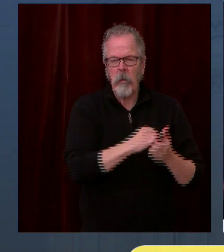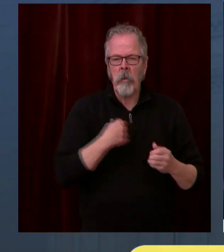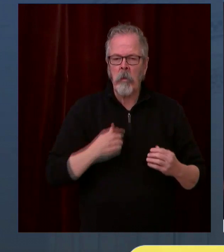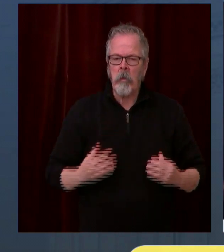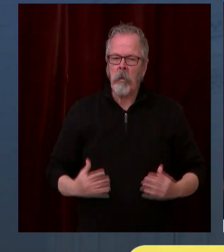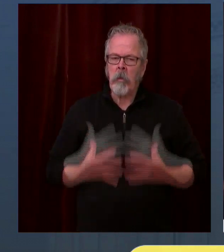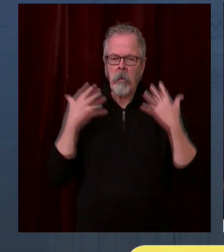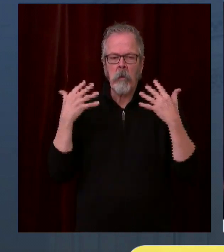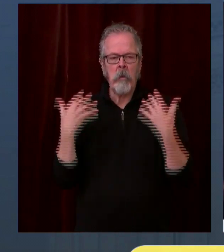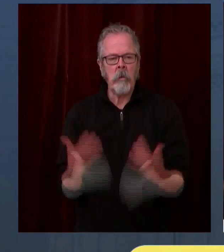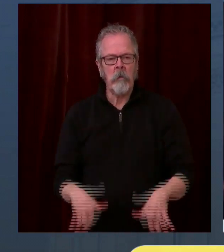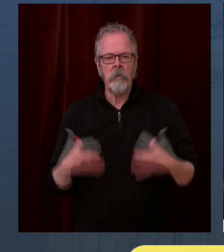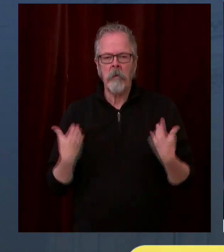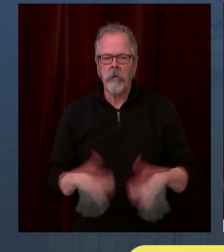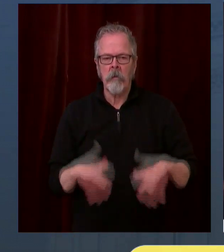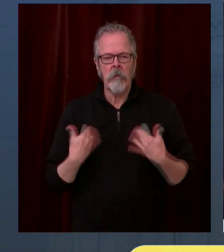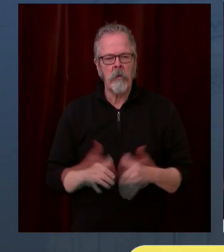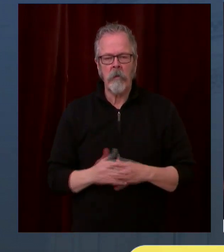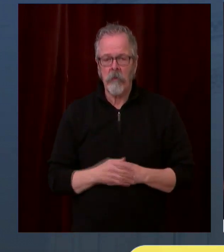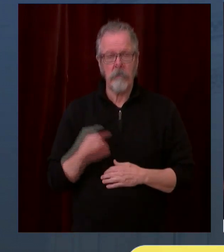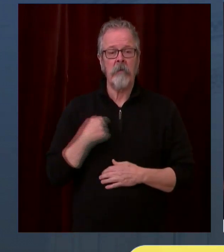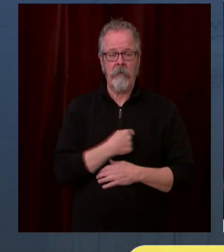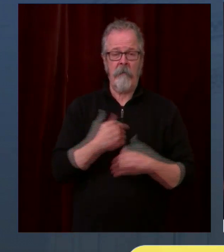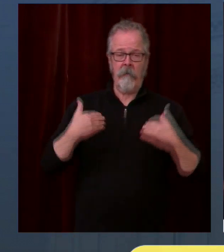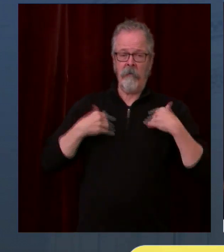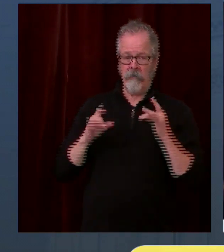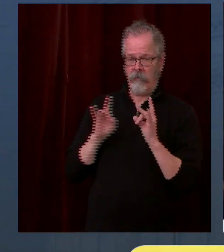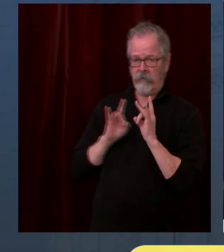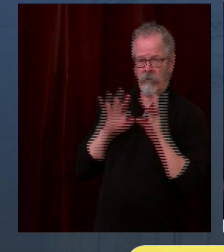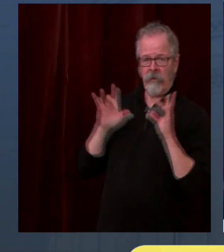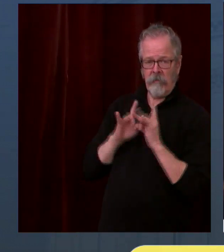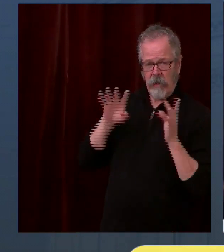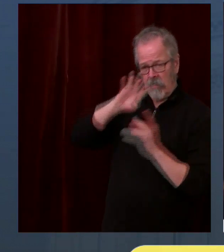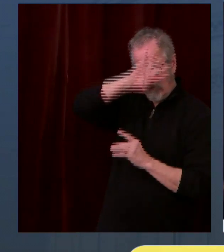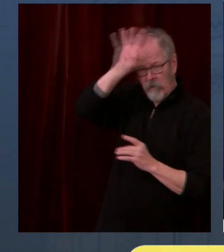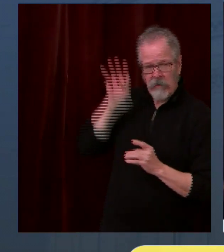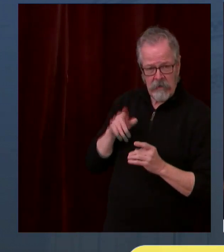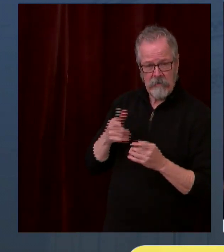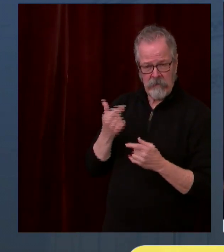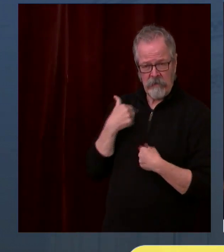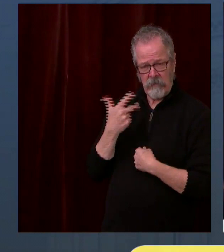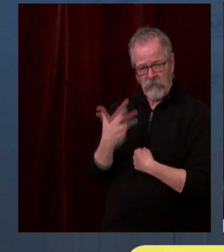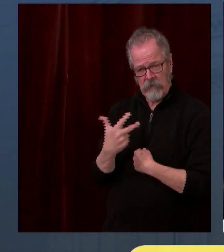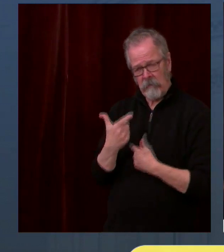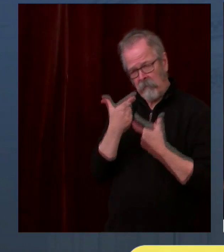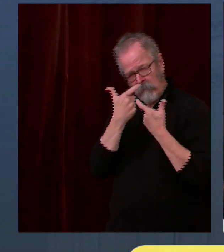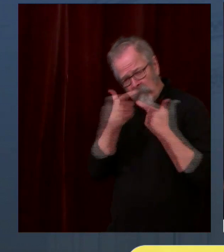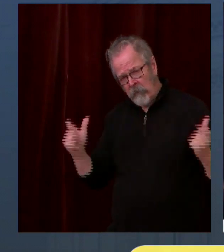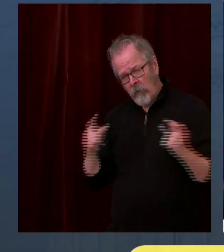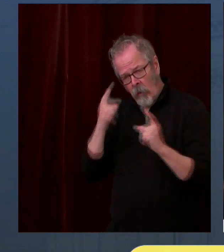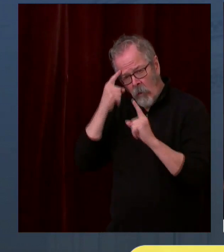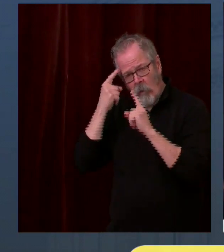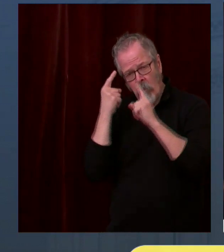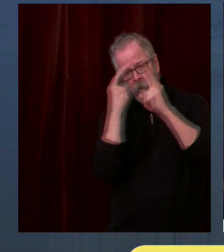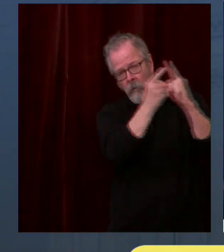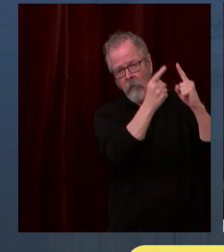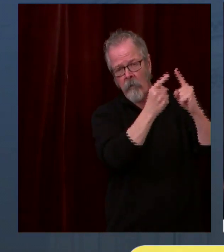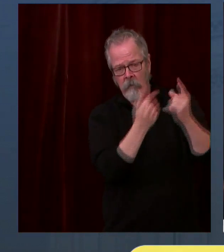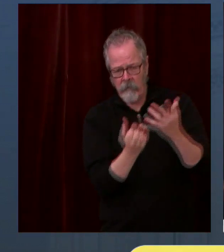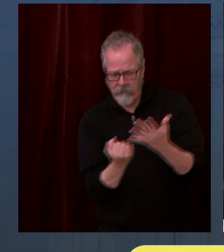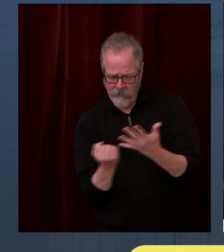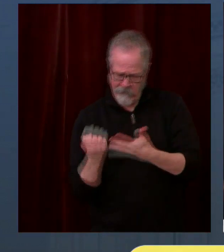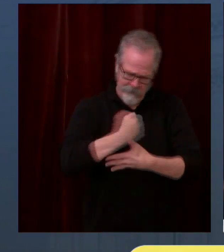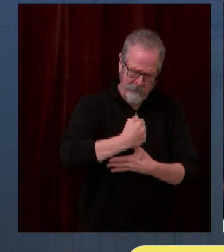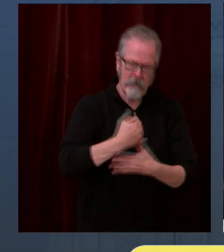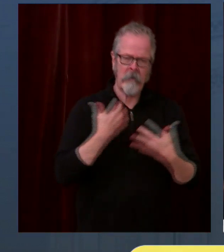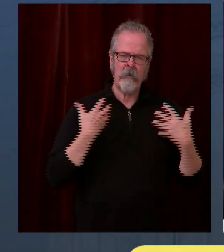well-being of our Starbucks partners, our employees, and the customers we serve. Number two is to support local health officials as they work